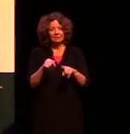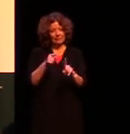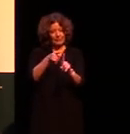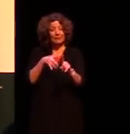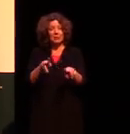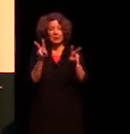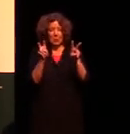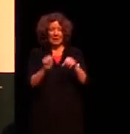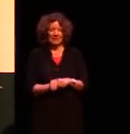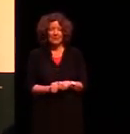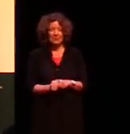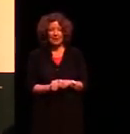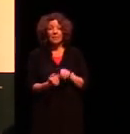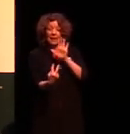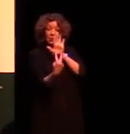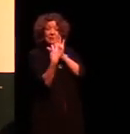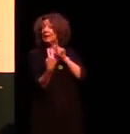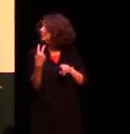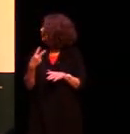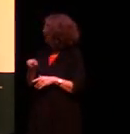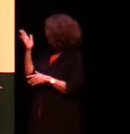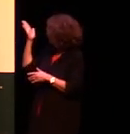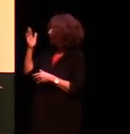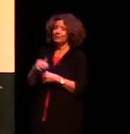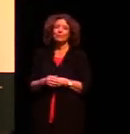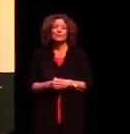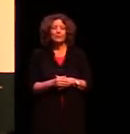that you see before you tonight.